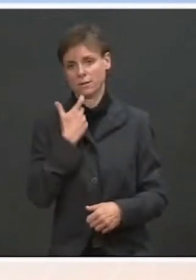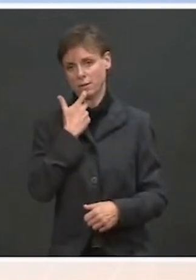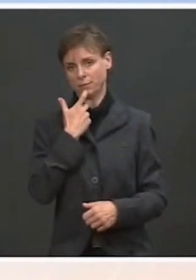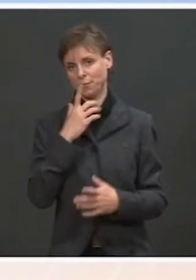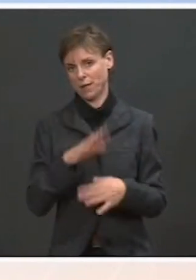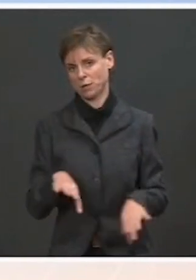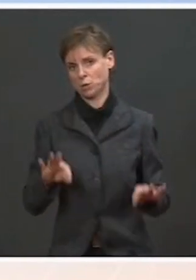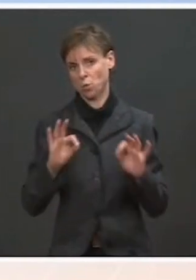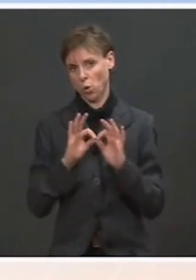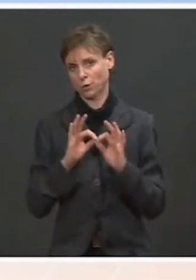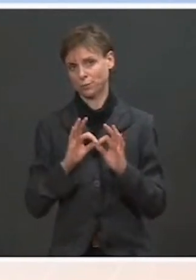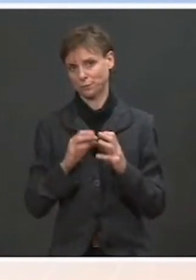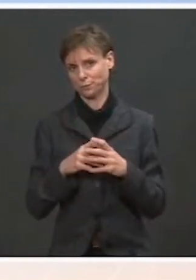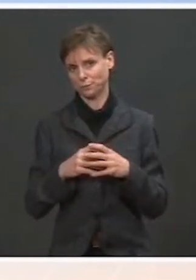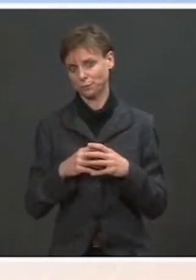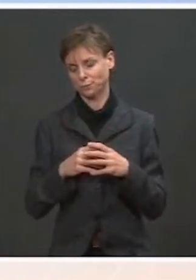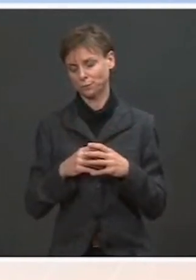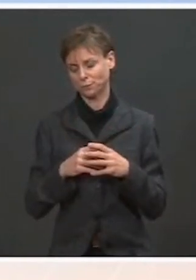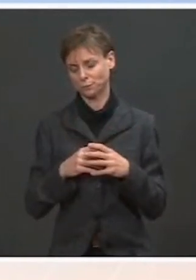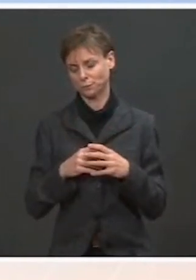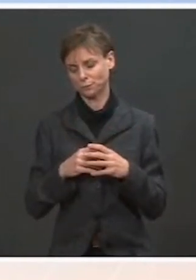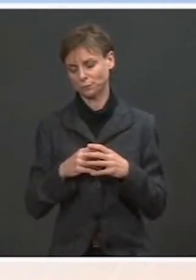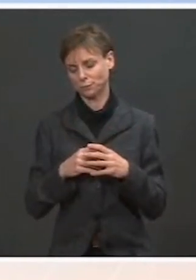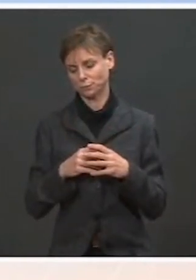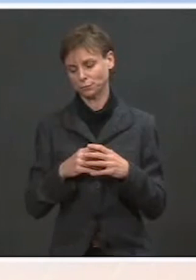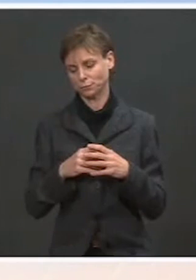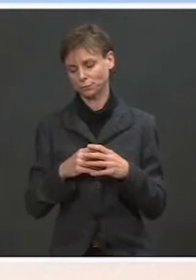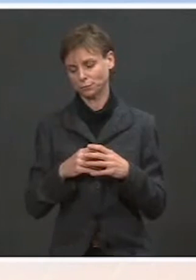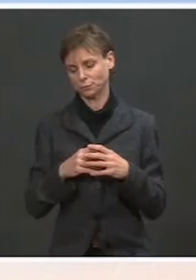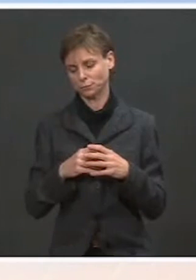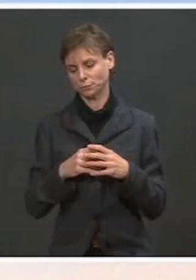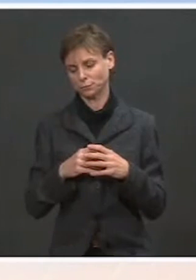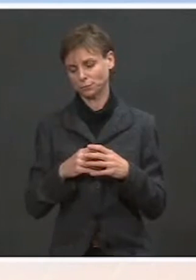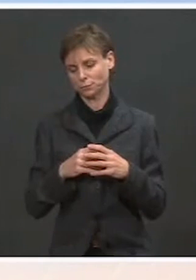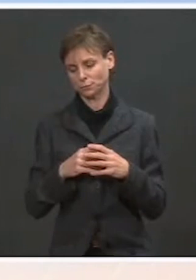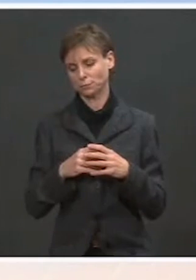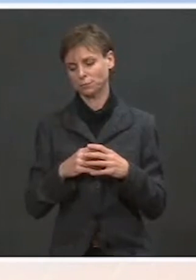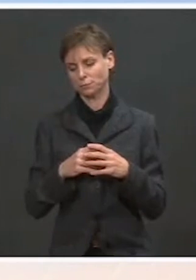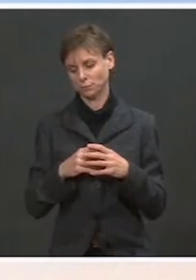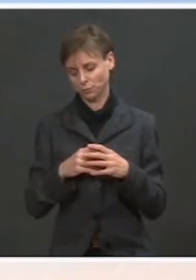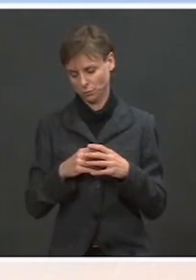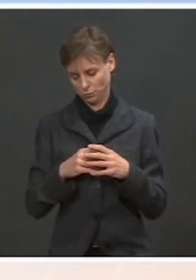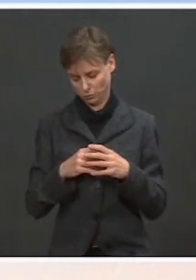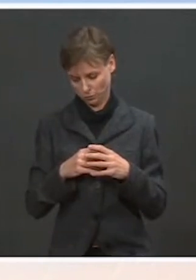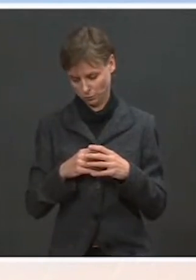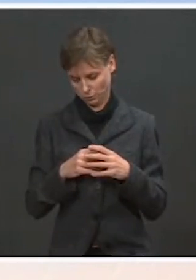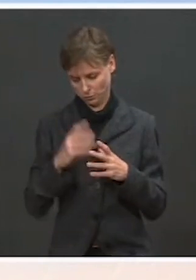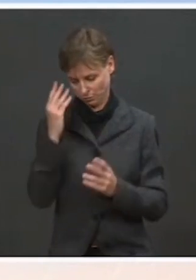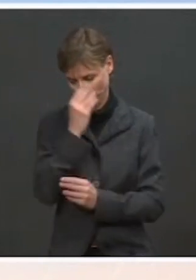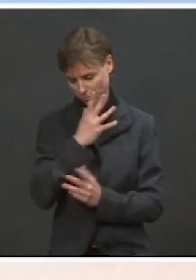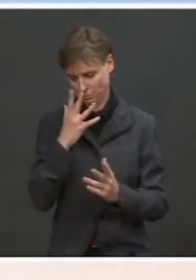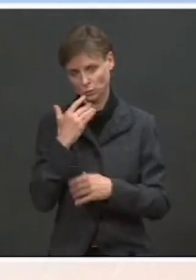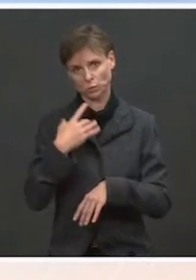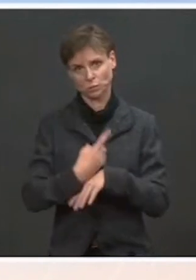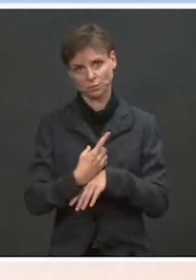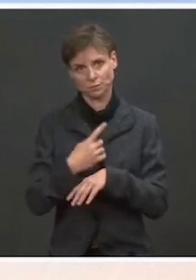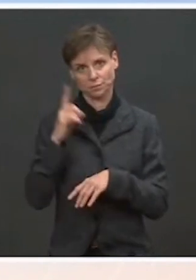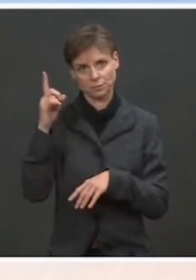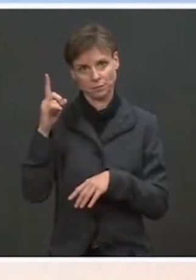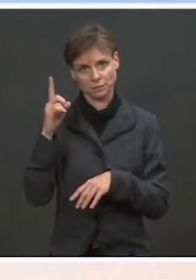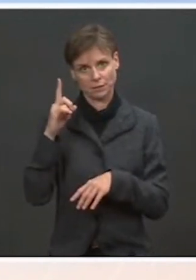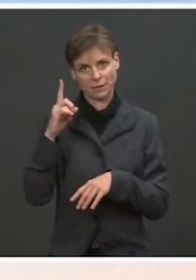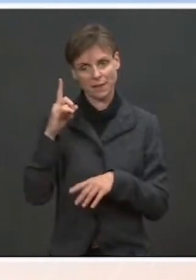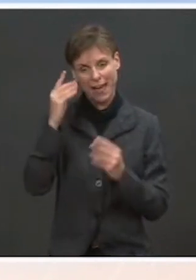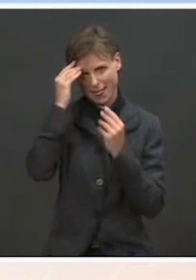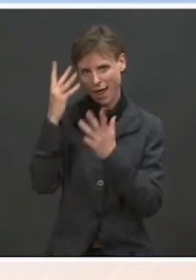the President, as I – we've put out a few updates today. But just to reiterate, he was briefed overnight. He obviously